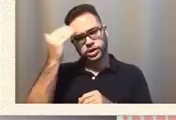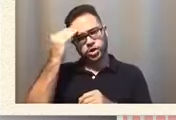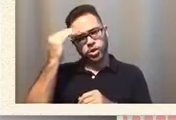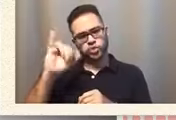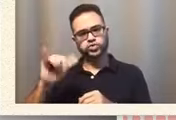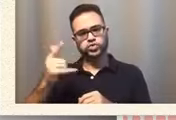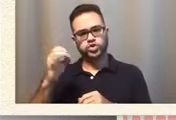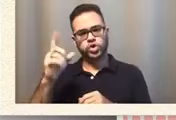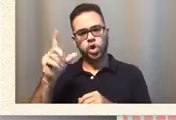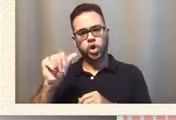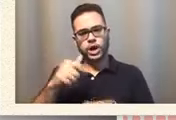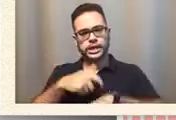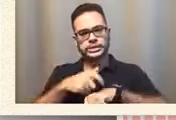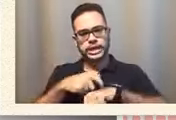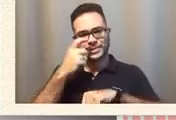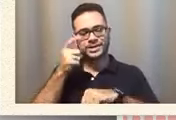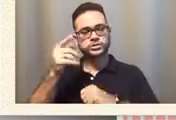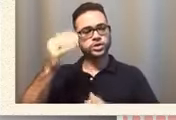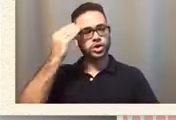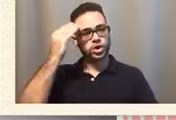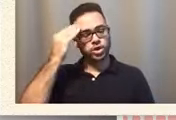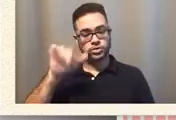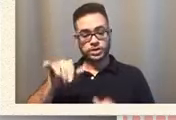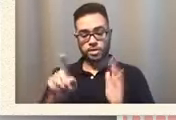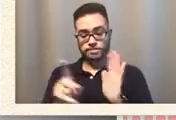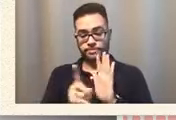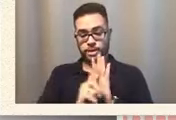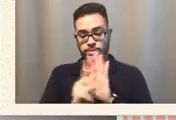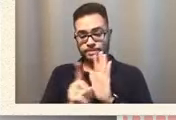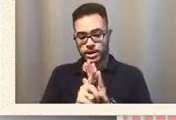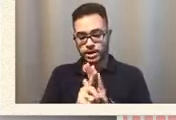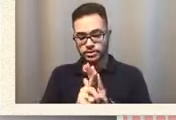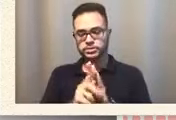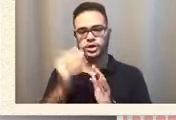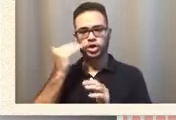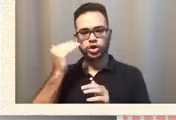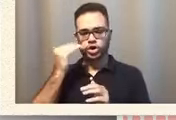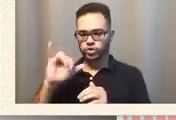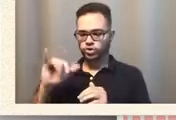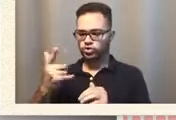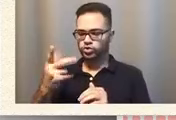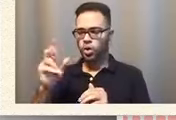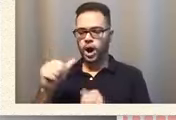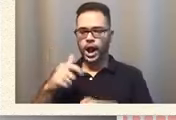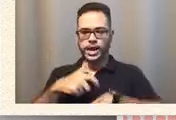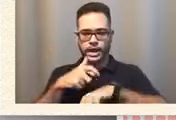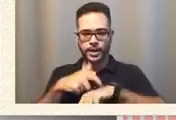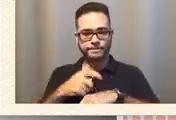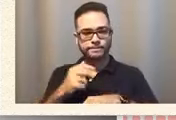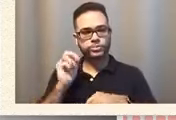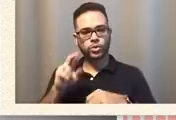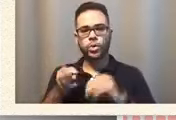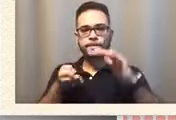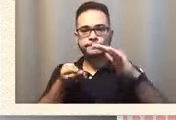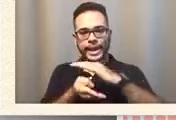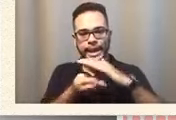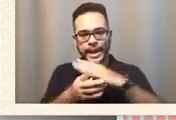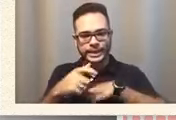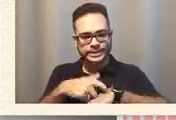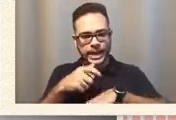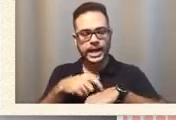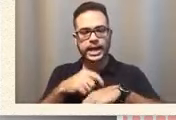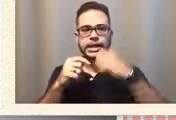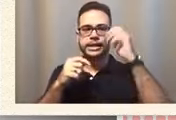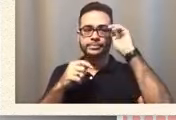not until he knows the alarm goes on that's when he knows it's yoga time or it's baking time and little by